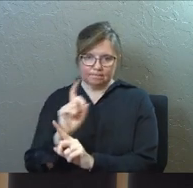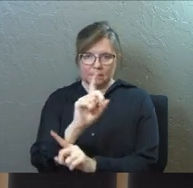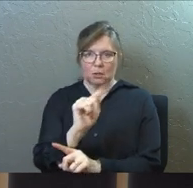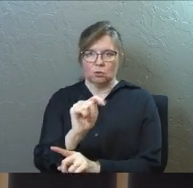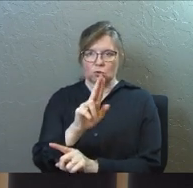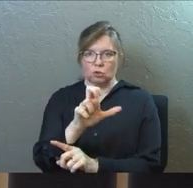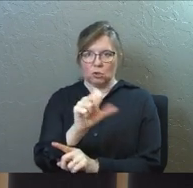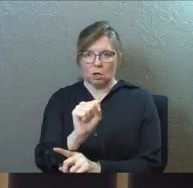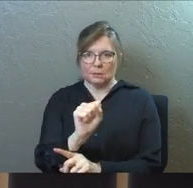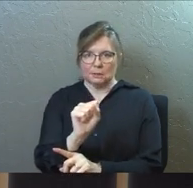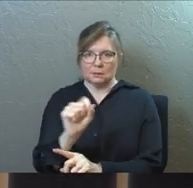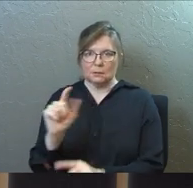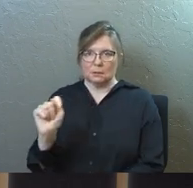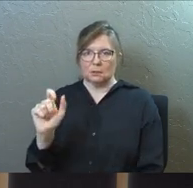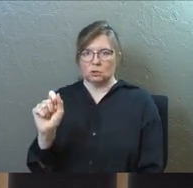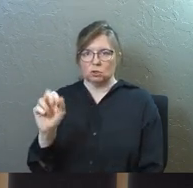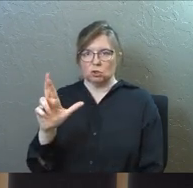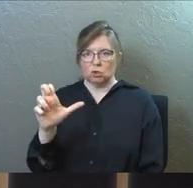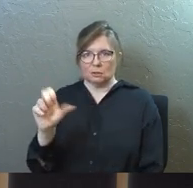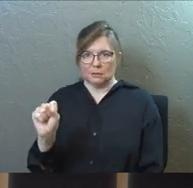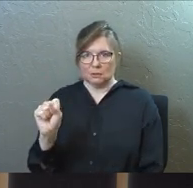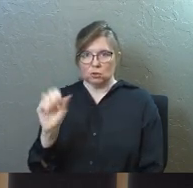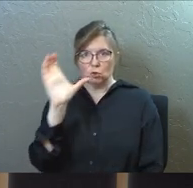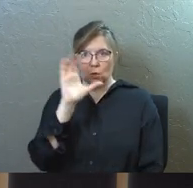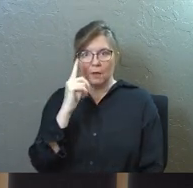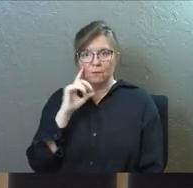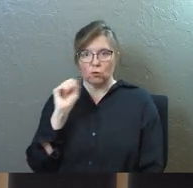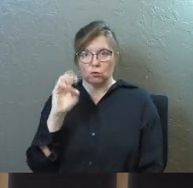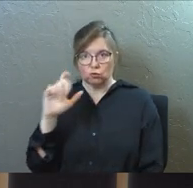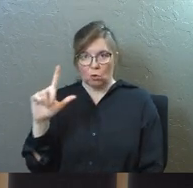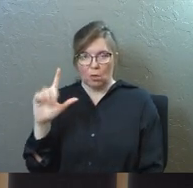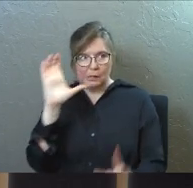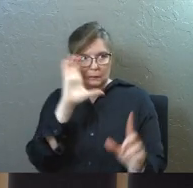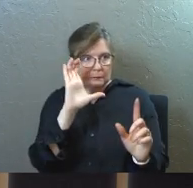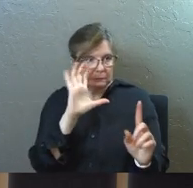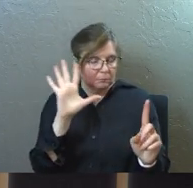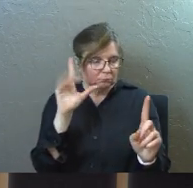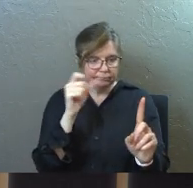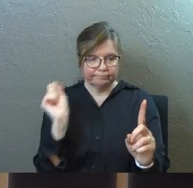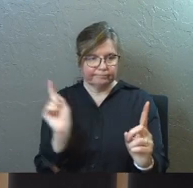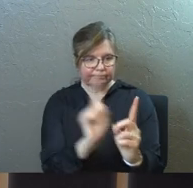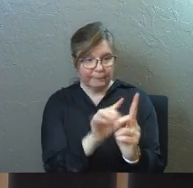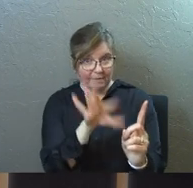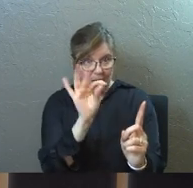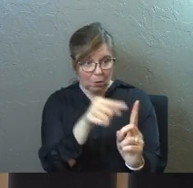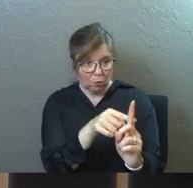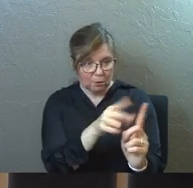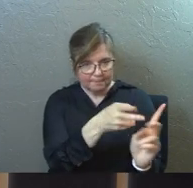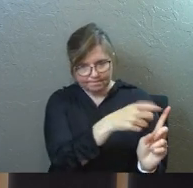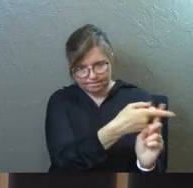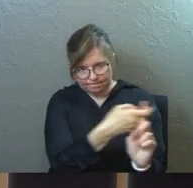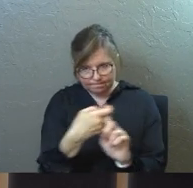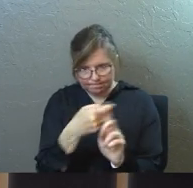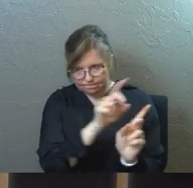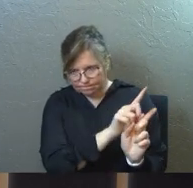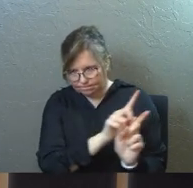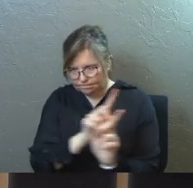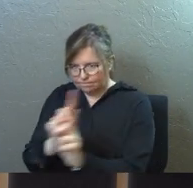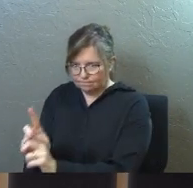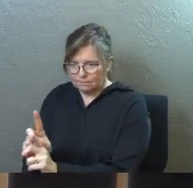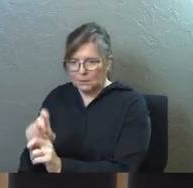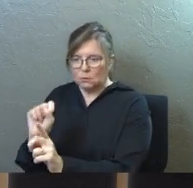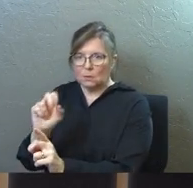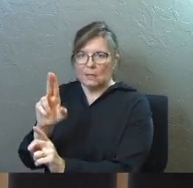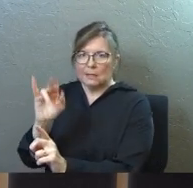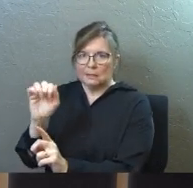25, but I'll read the rest, when he found Saul in Tarsus, he brought him back to Antioch, and both of them